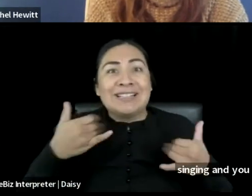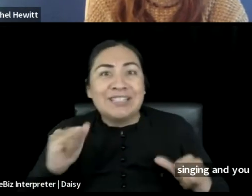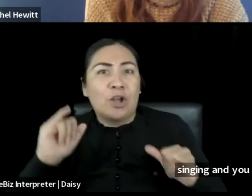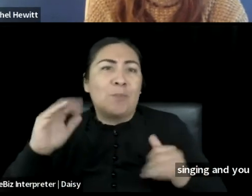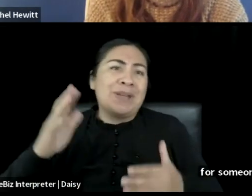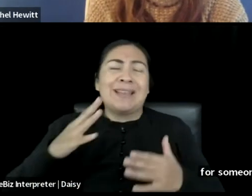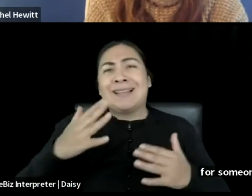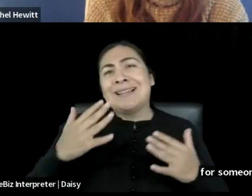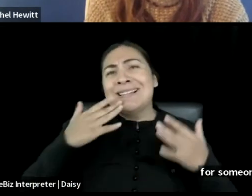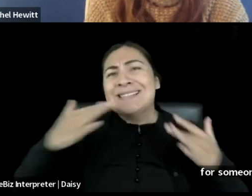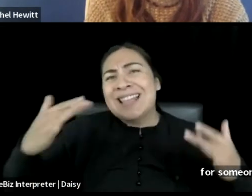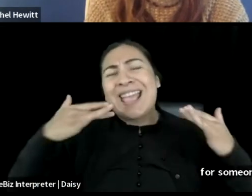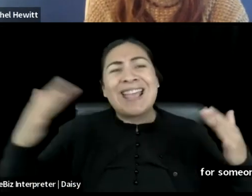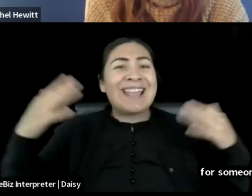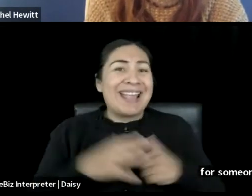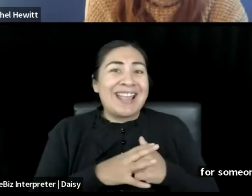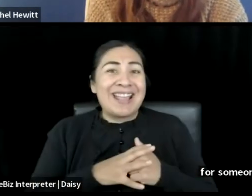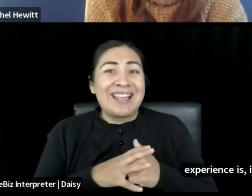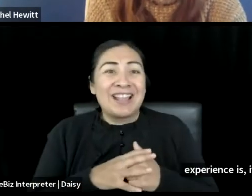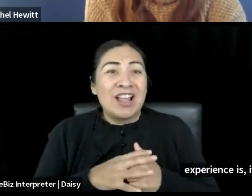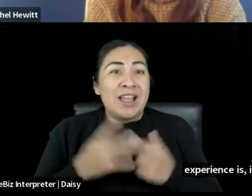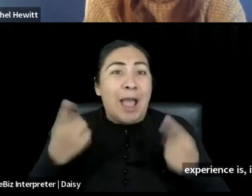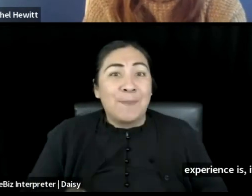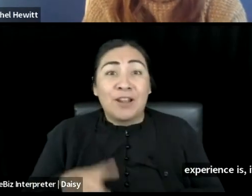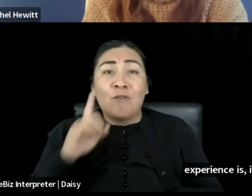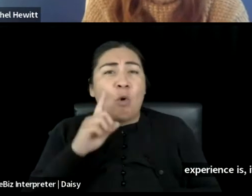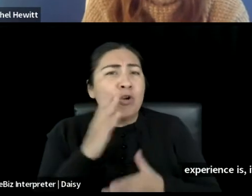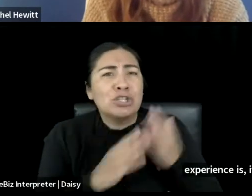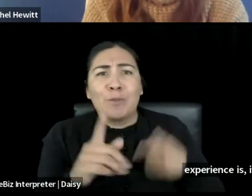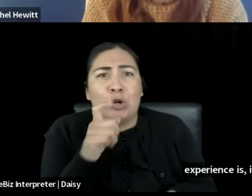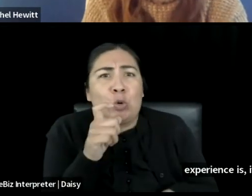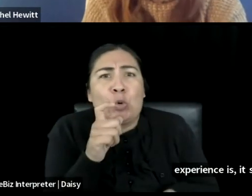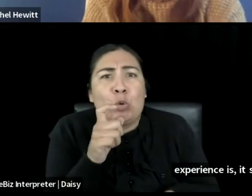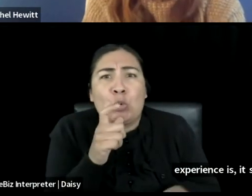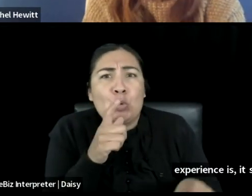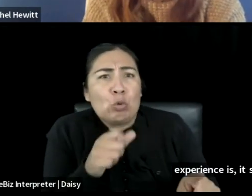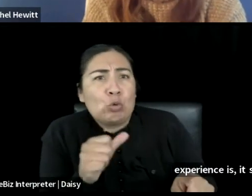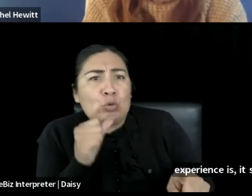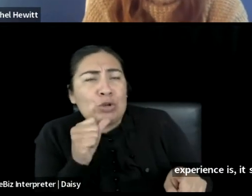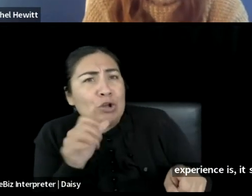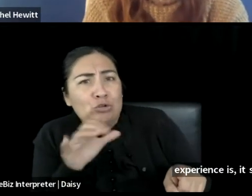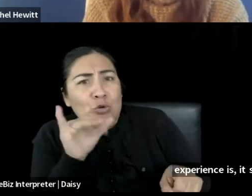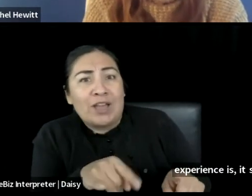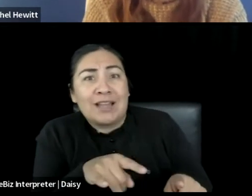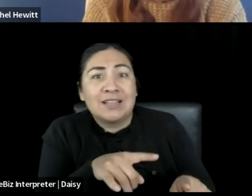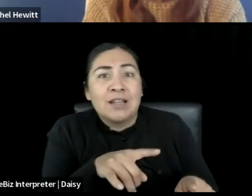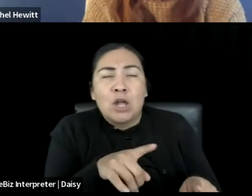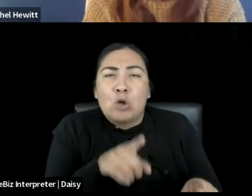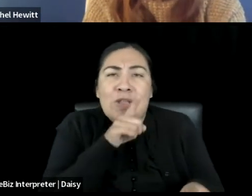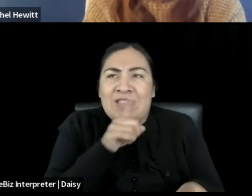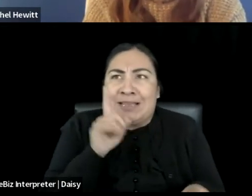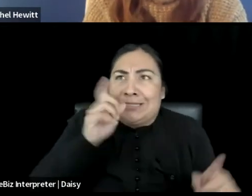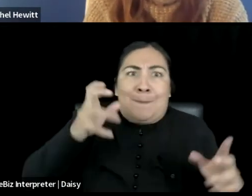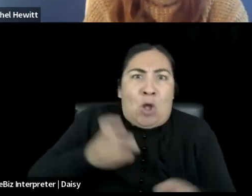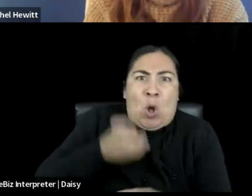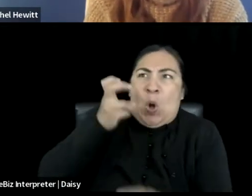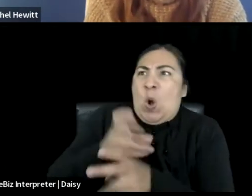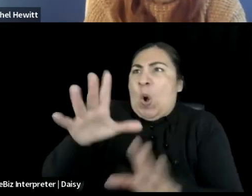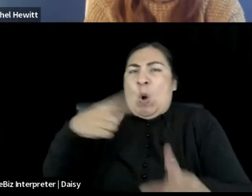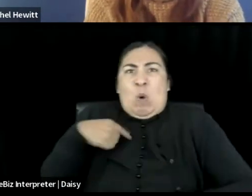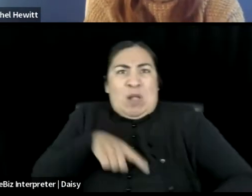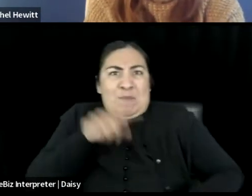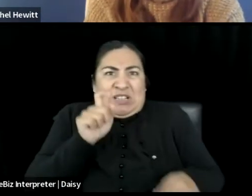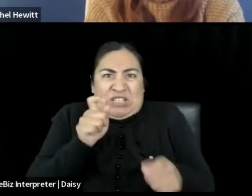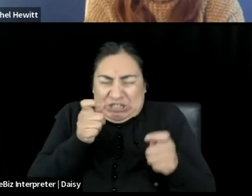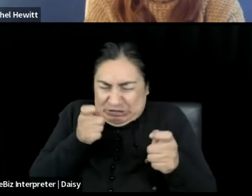is, it seems insurmountable. And you're like, no, we have to micromanage every single moment. It has to be drilled because I couldn't do it. Therefore,